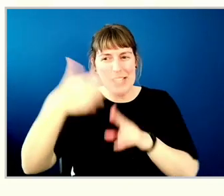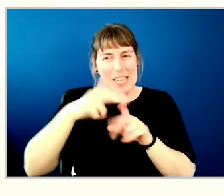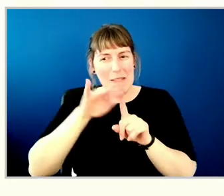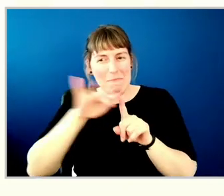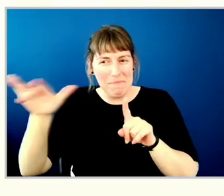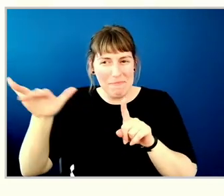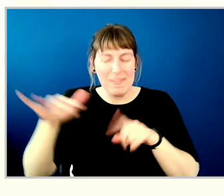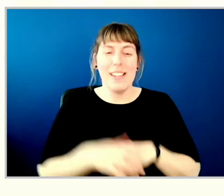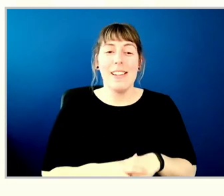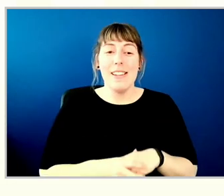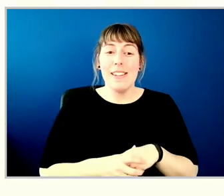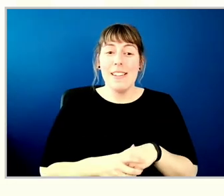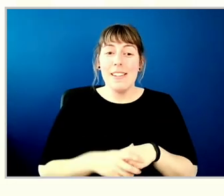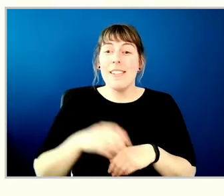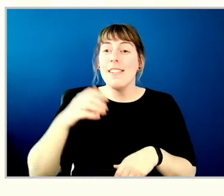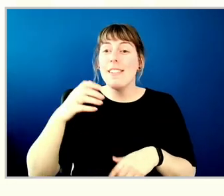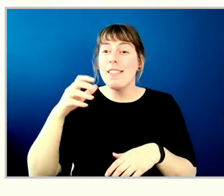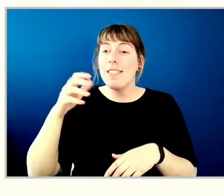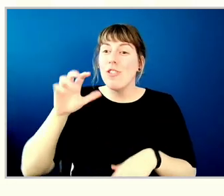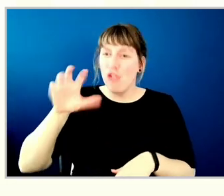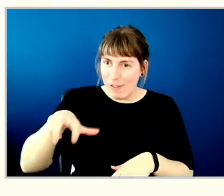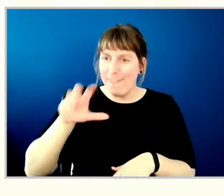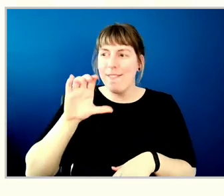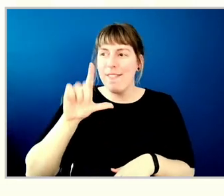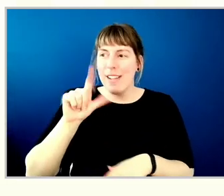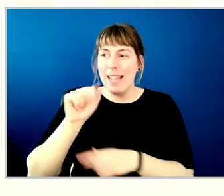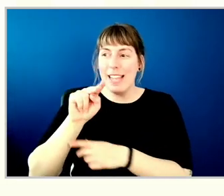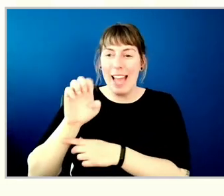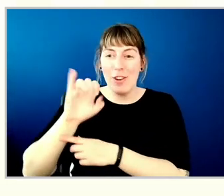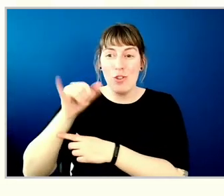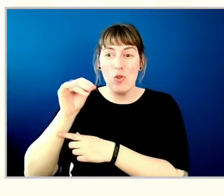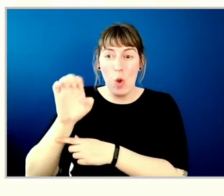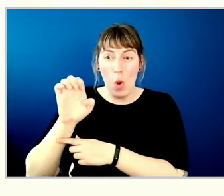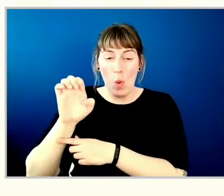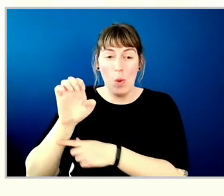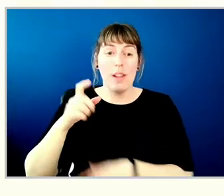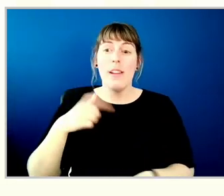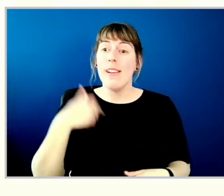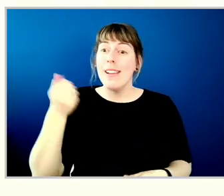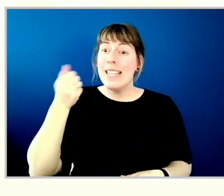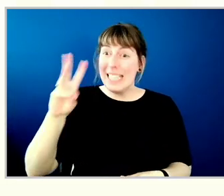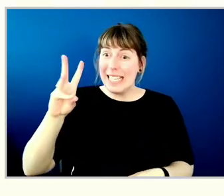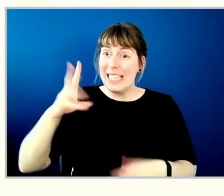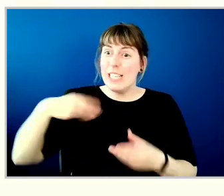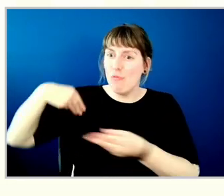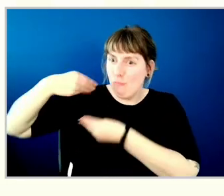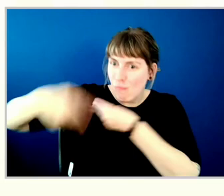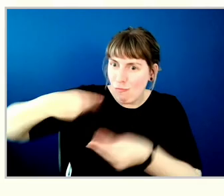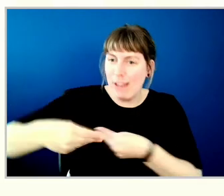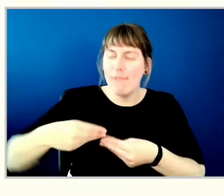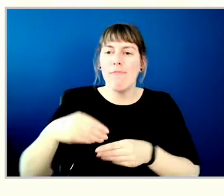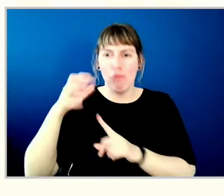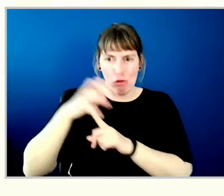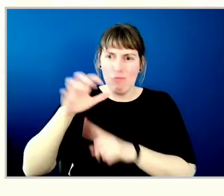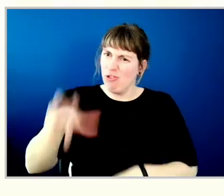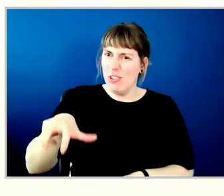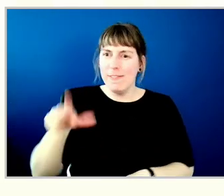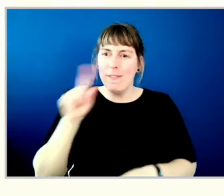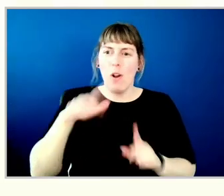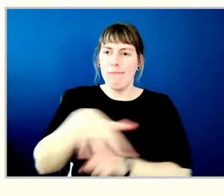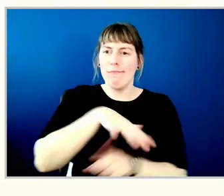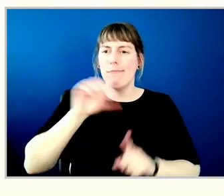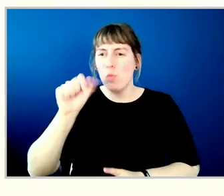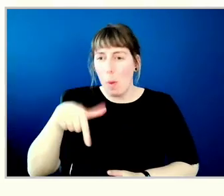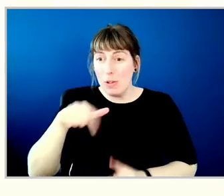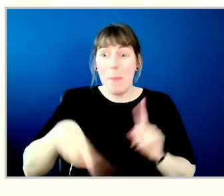also known as Chief Leanne Jo. I am one of 16 hereditary chiefs of the Sculptmish Nation. I am also the first